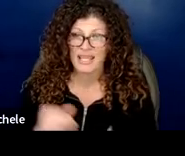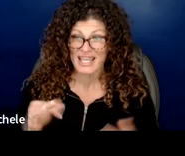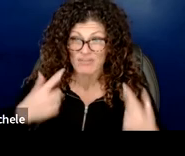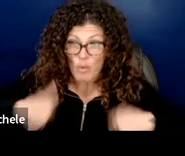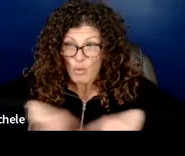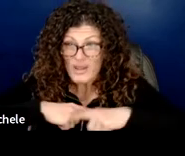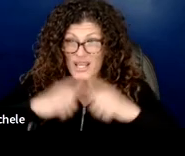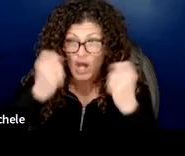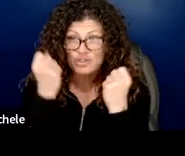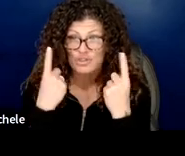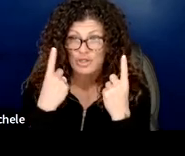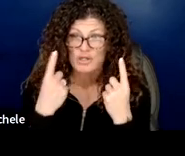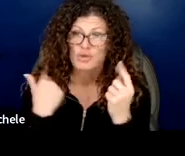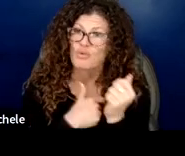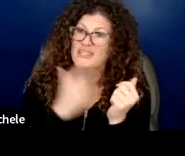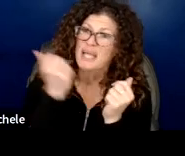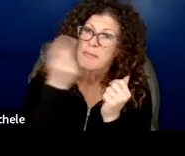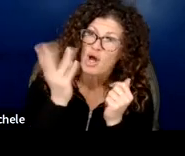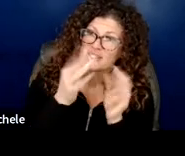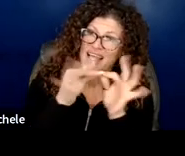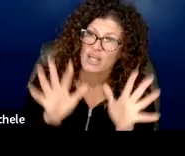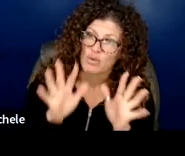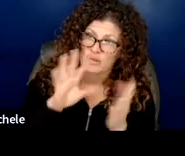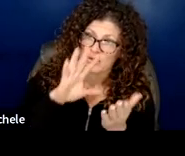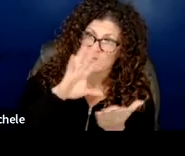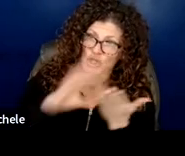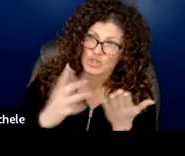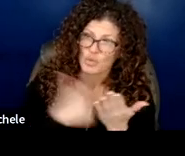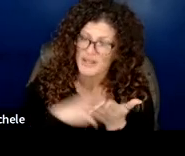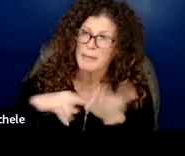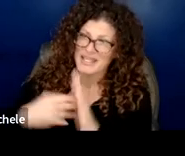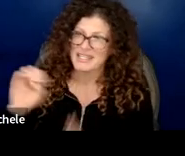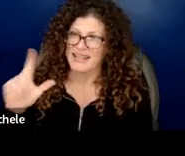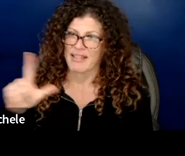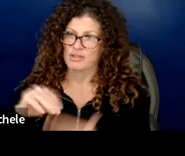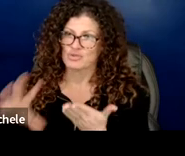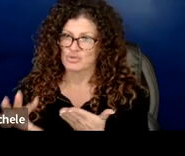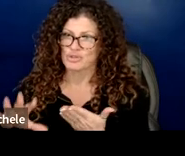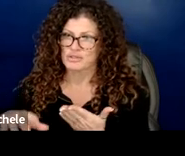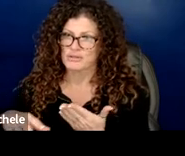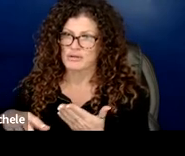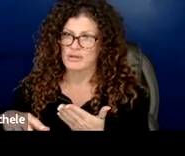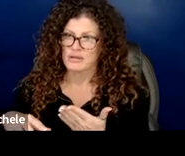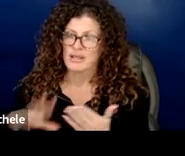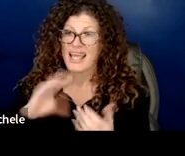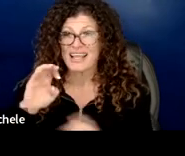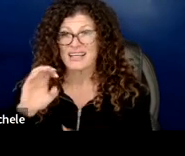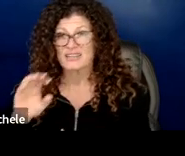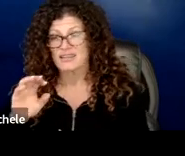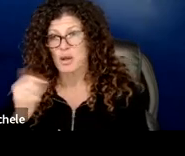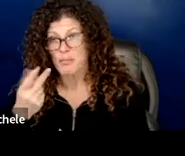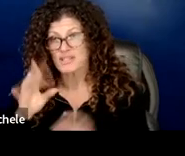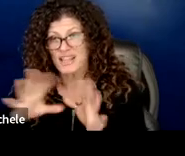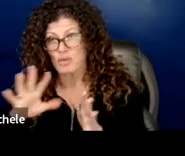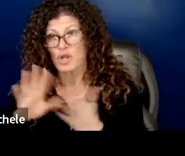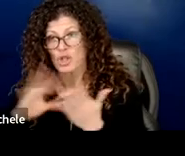that when we say multilingual learners we mean el students and multi-learn lingual learners with disabilities we